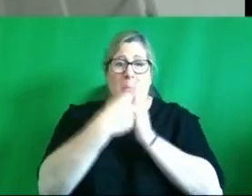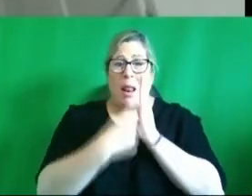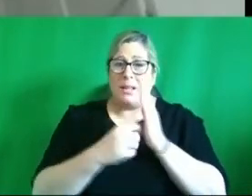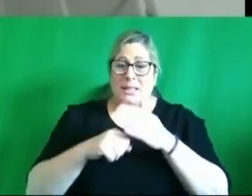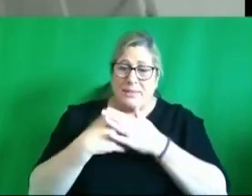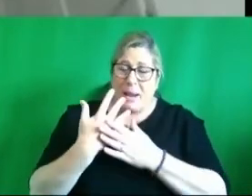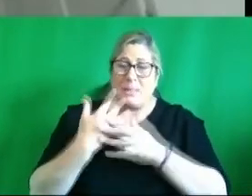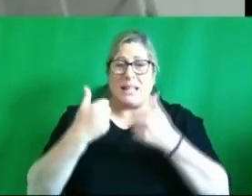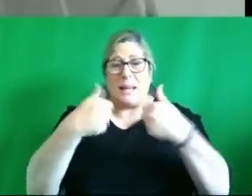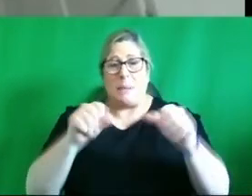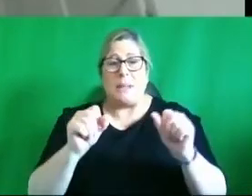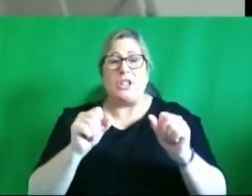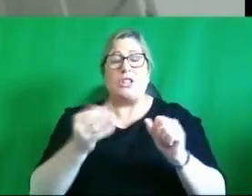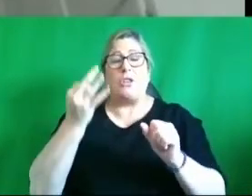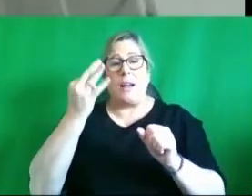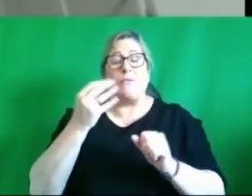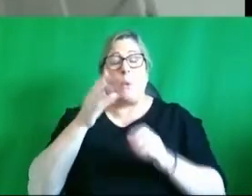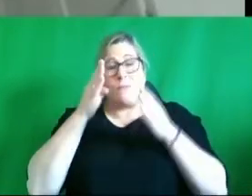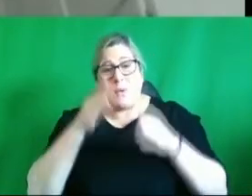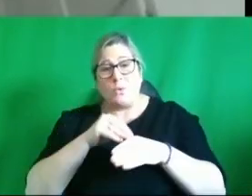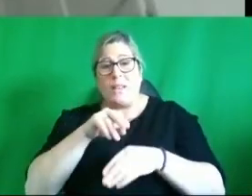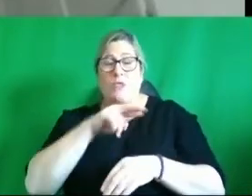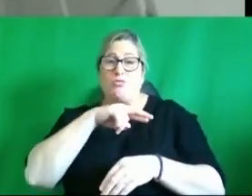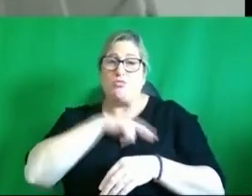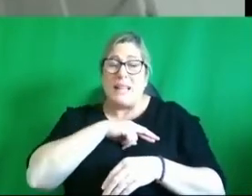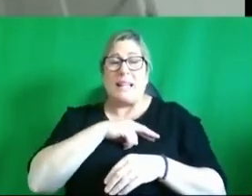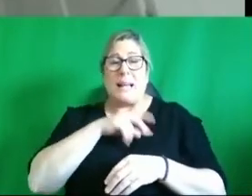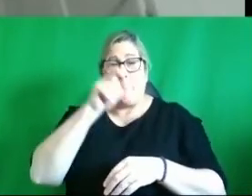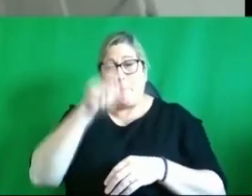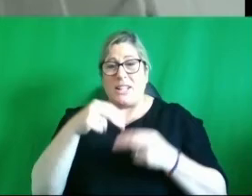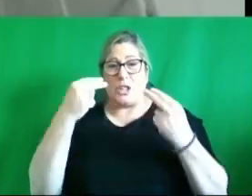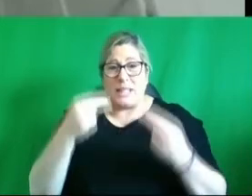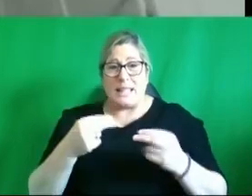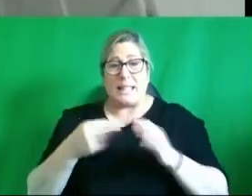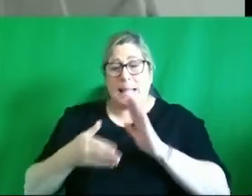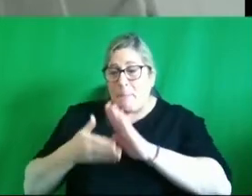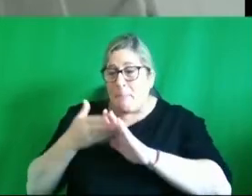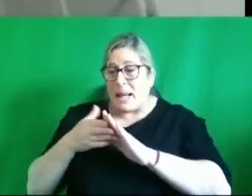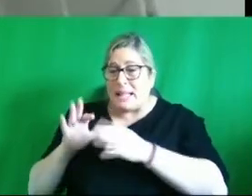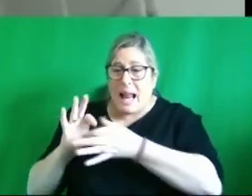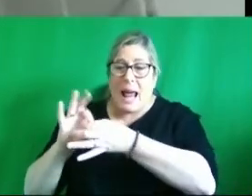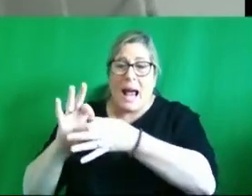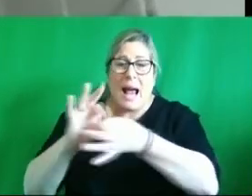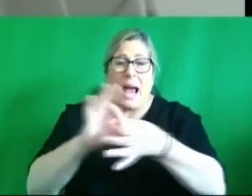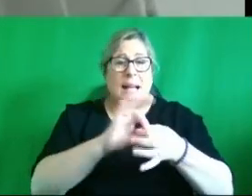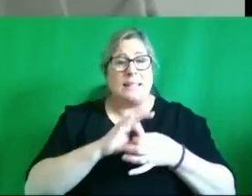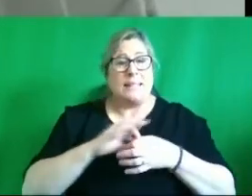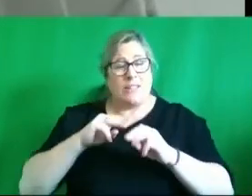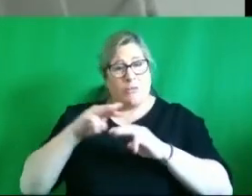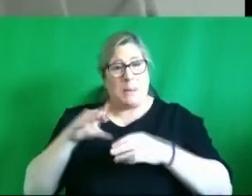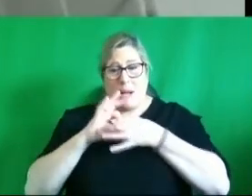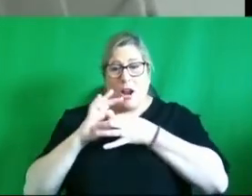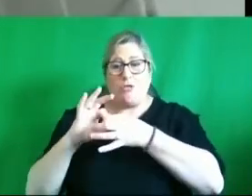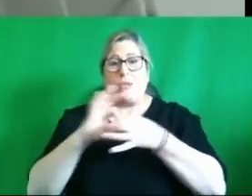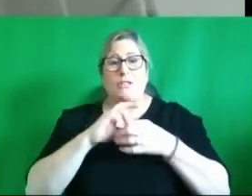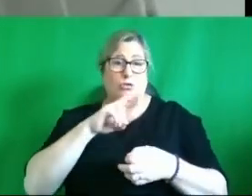on that real patient need and then to build an alliance of people around you and it really is back to the